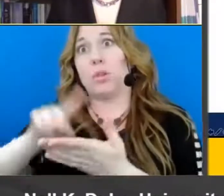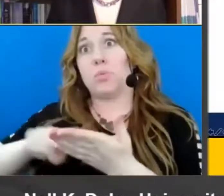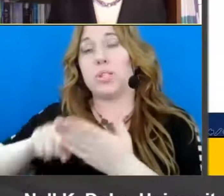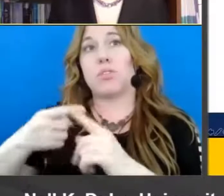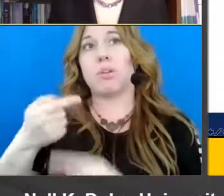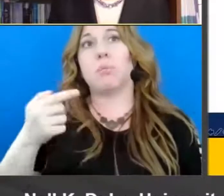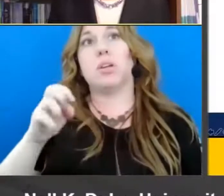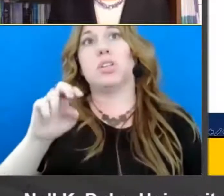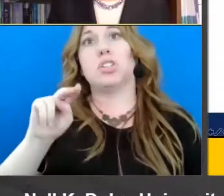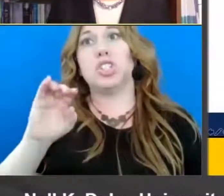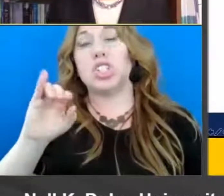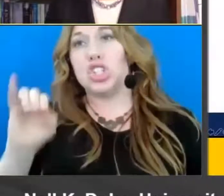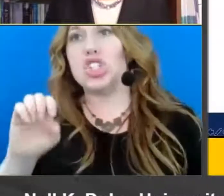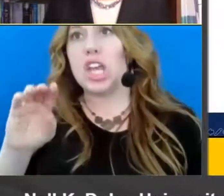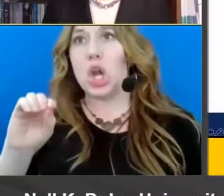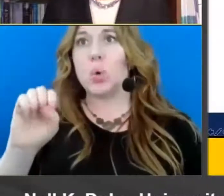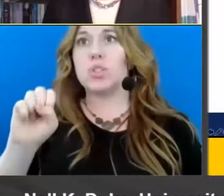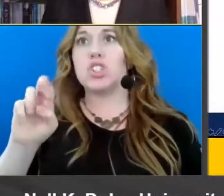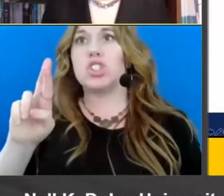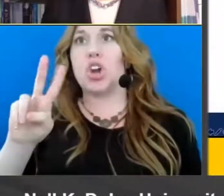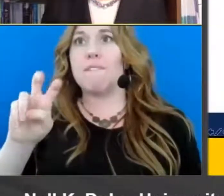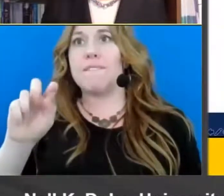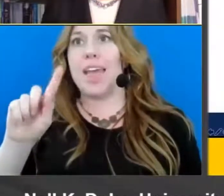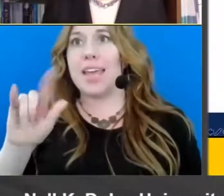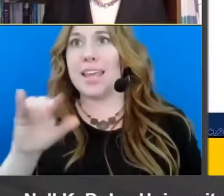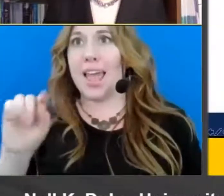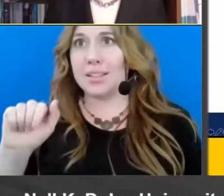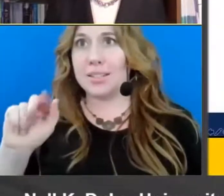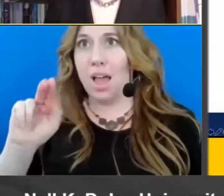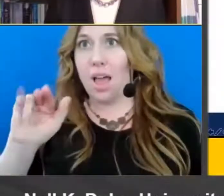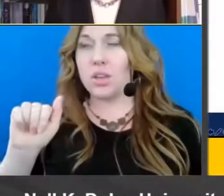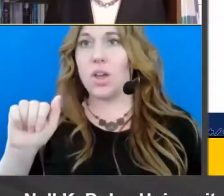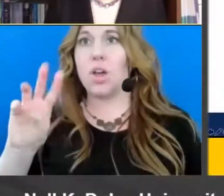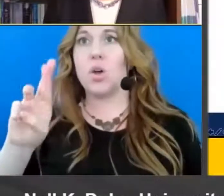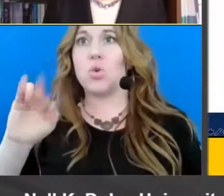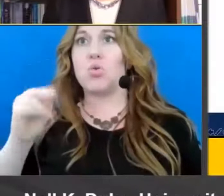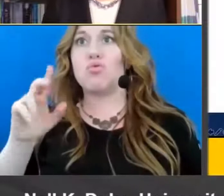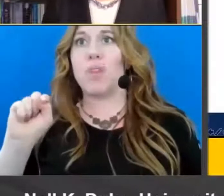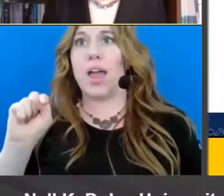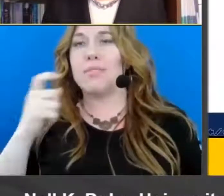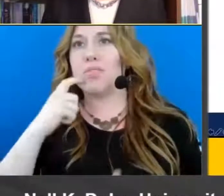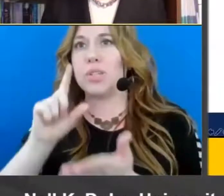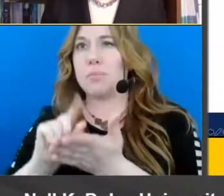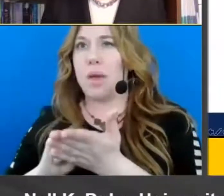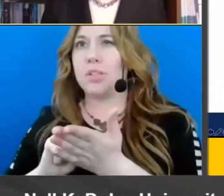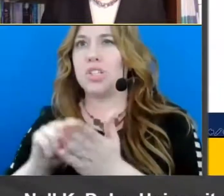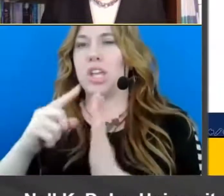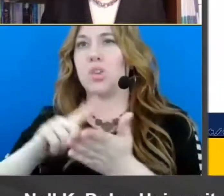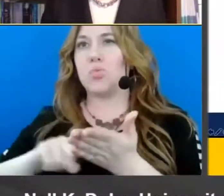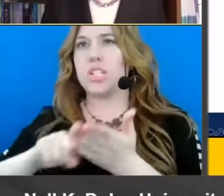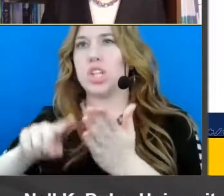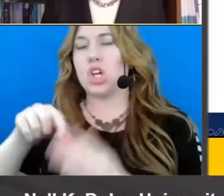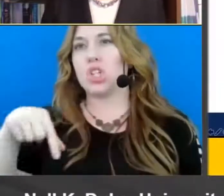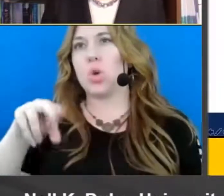servetti and by tanya wright um a review that that they published in reading research quarterly it doesn't yet look